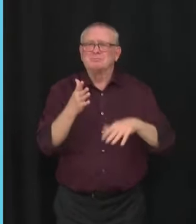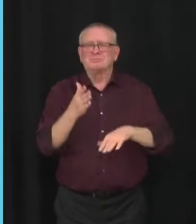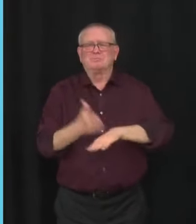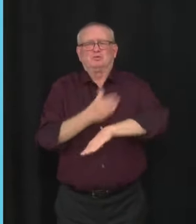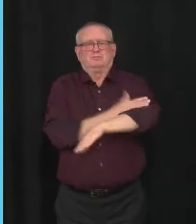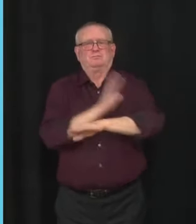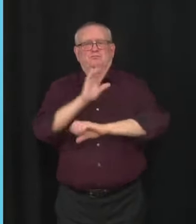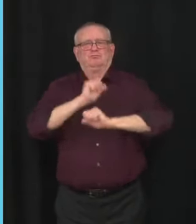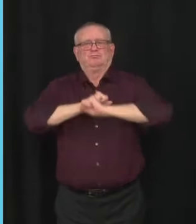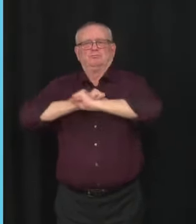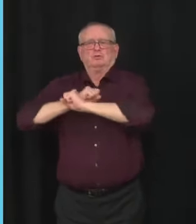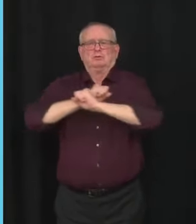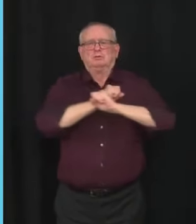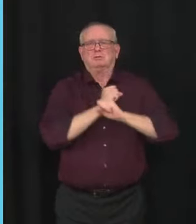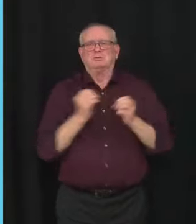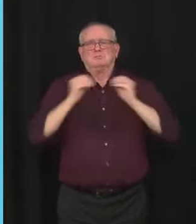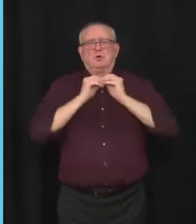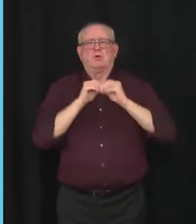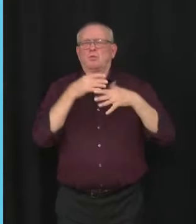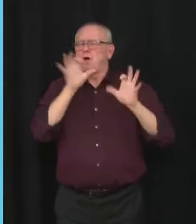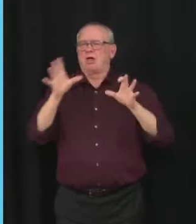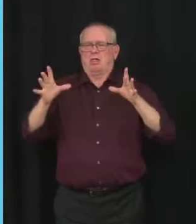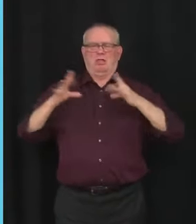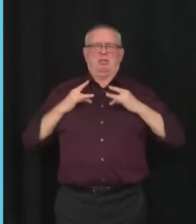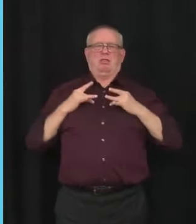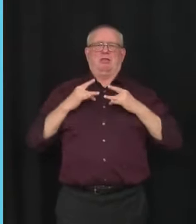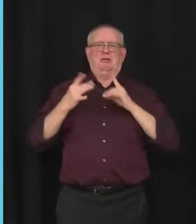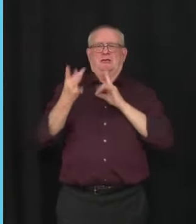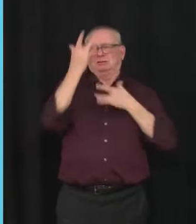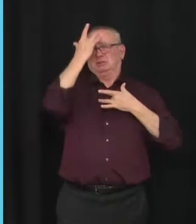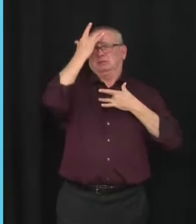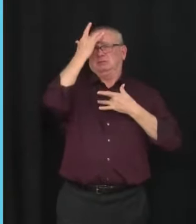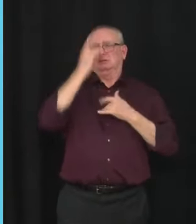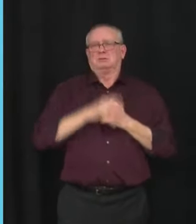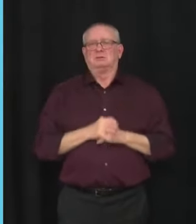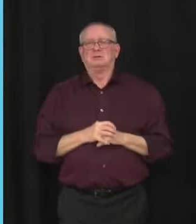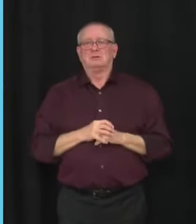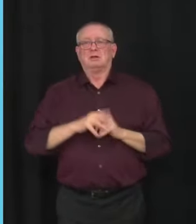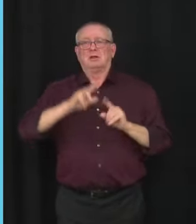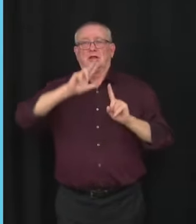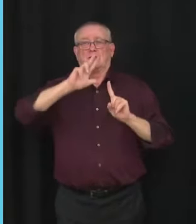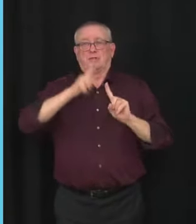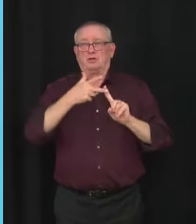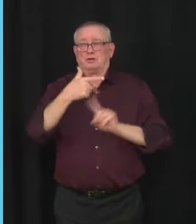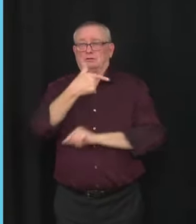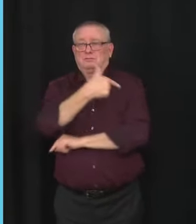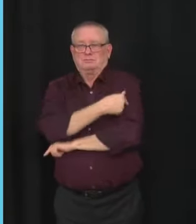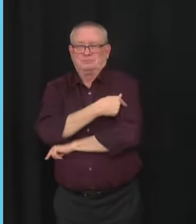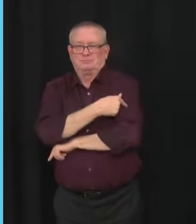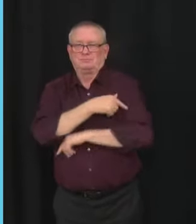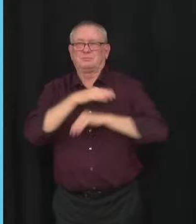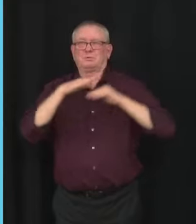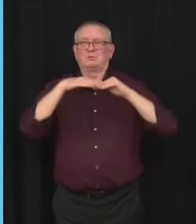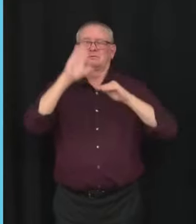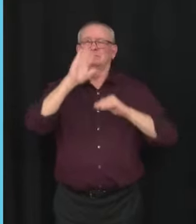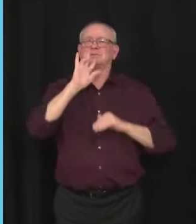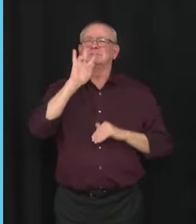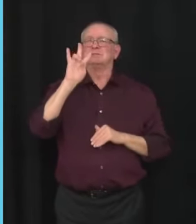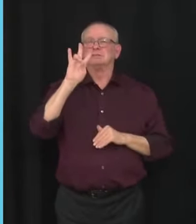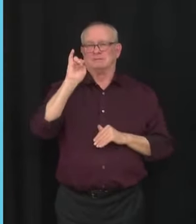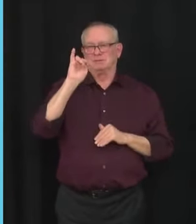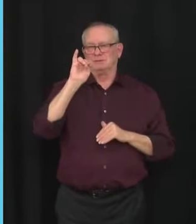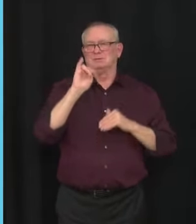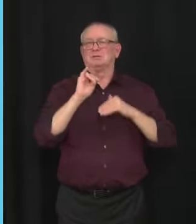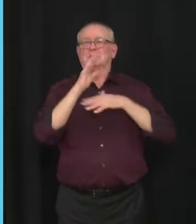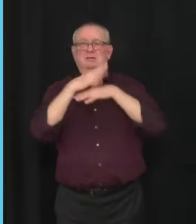COVID-19. And just to remind folks, that's available to anybody 70 years of age and over and all Indigenous and Métis people